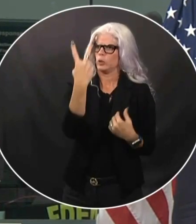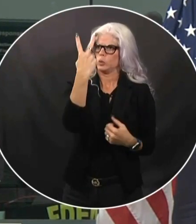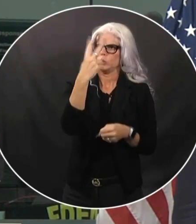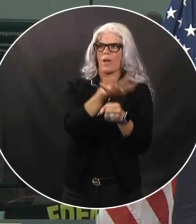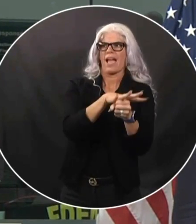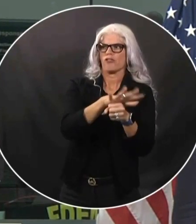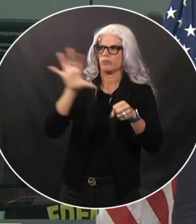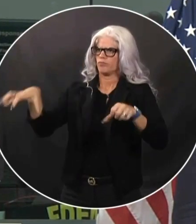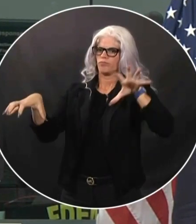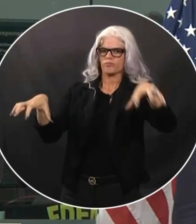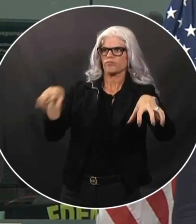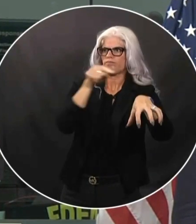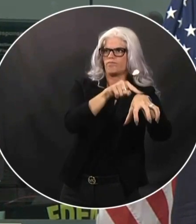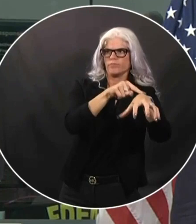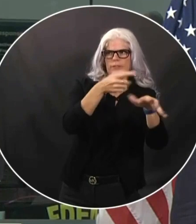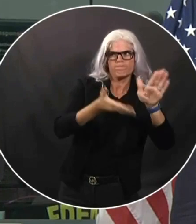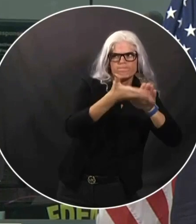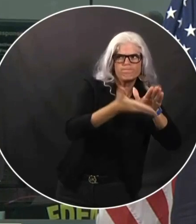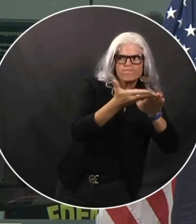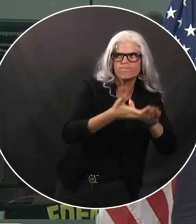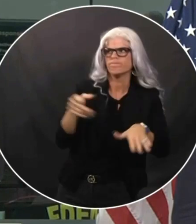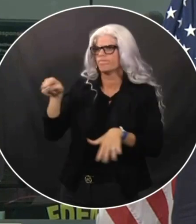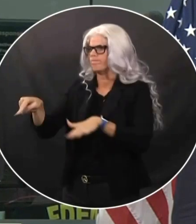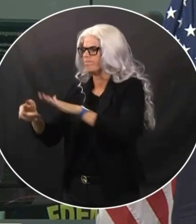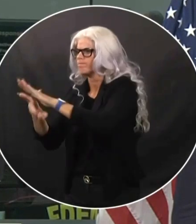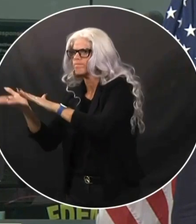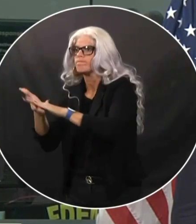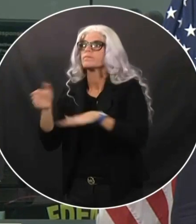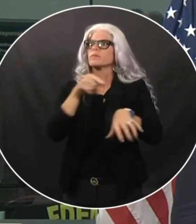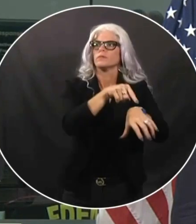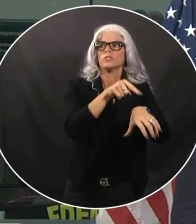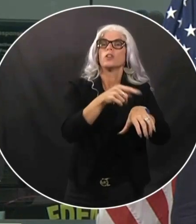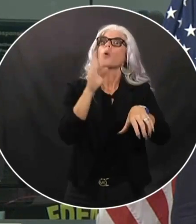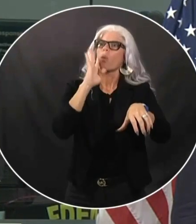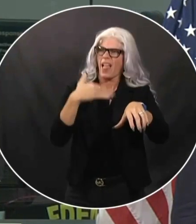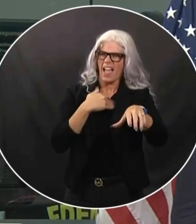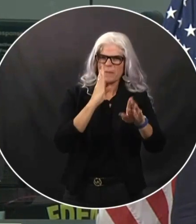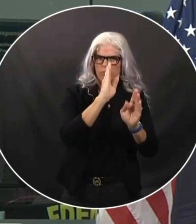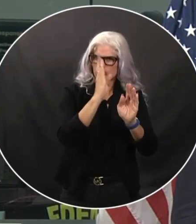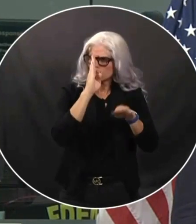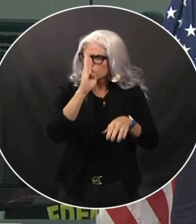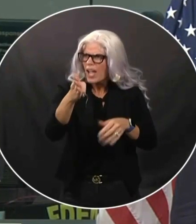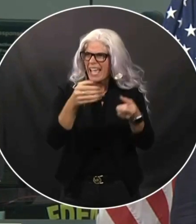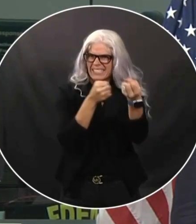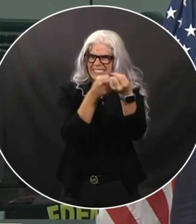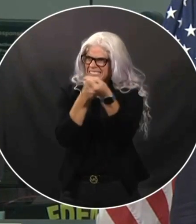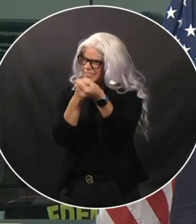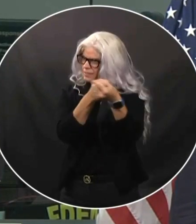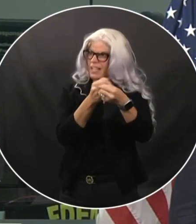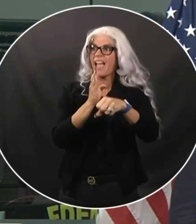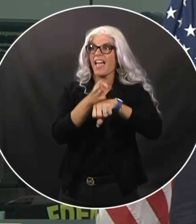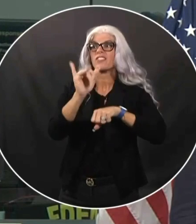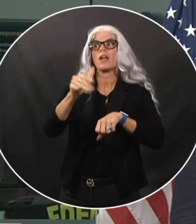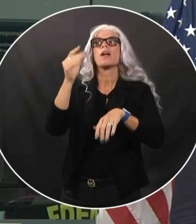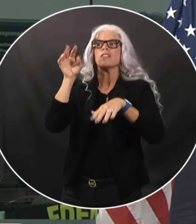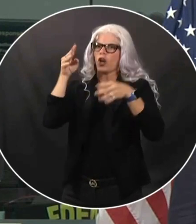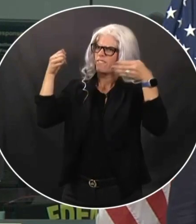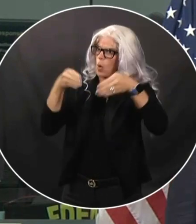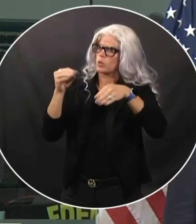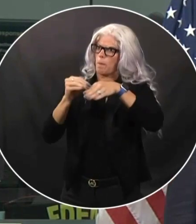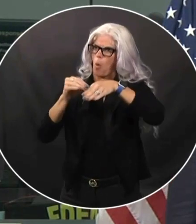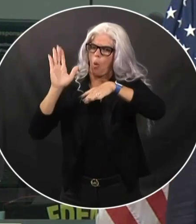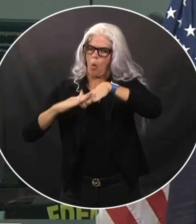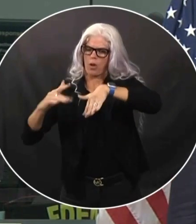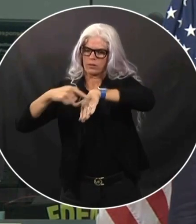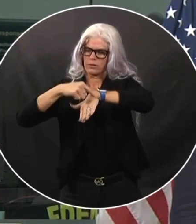immediate direct assistance after the storm's landfall. We will be operating one of those on the east side of the storm and one of those on the west side of the storm.